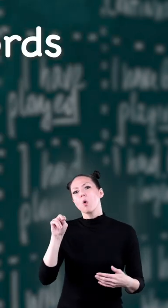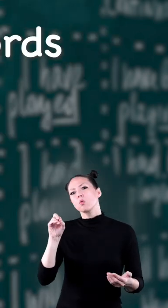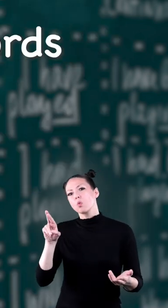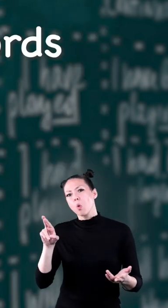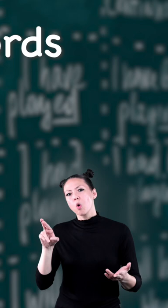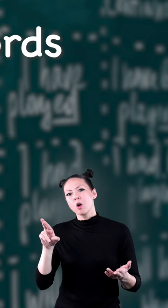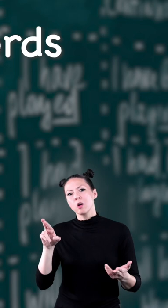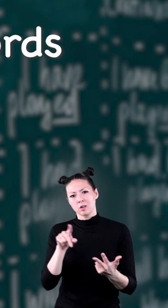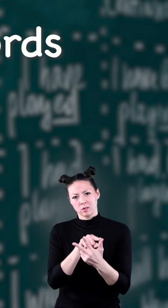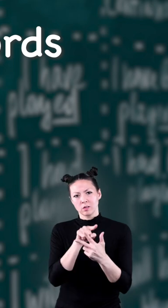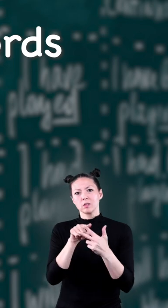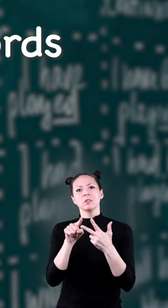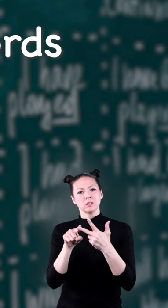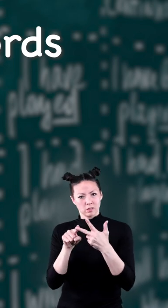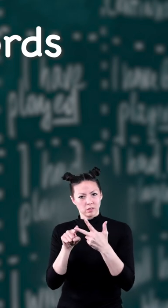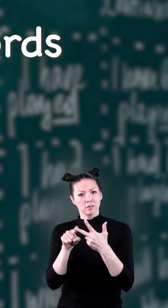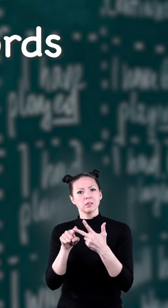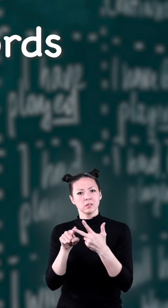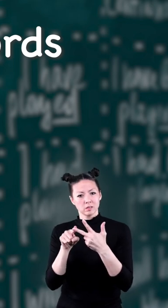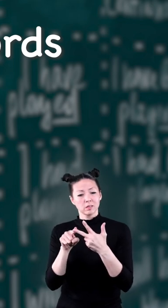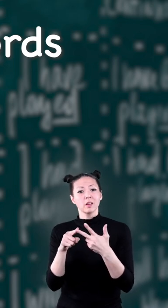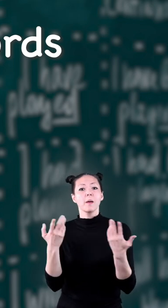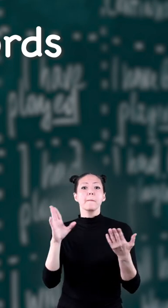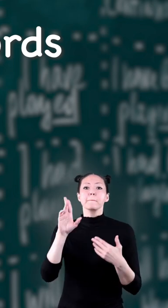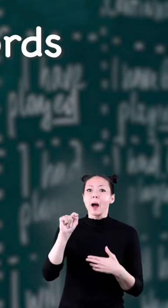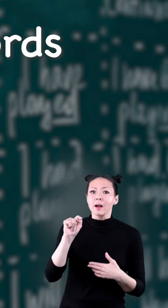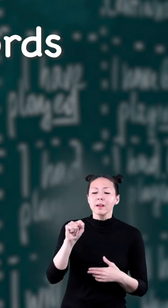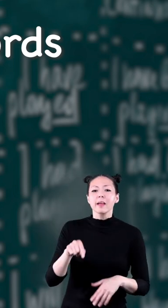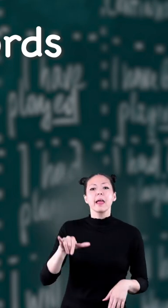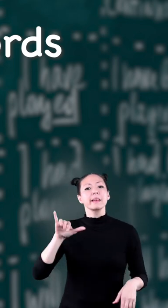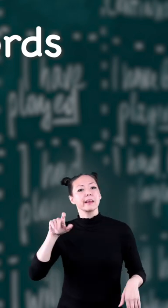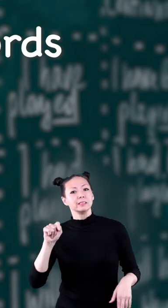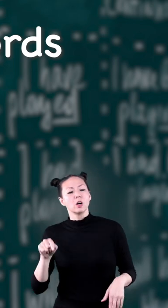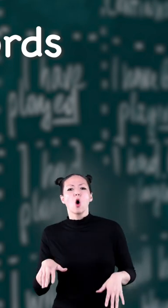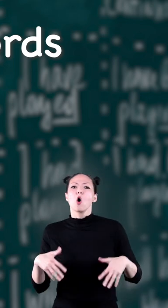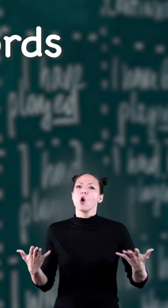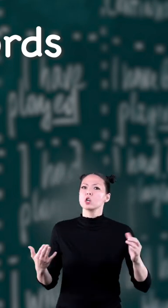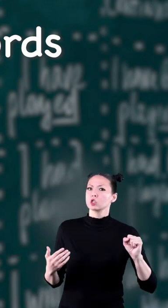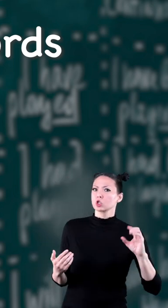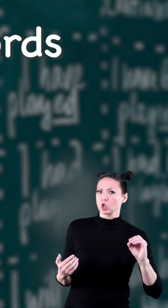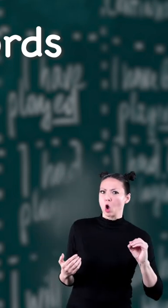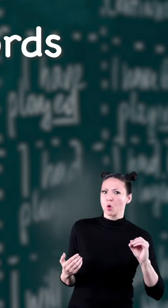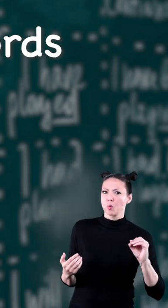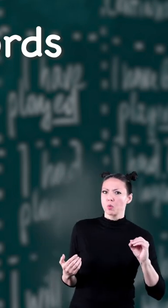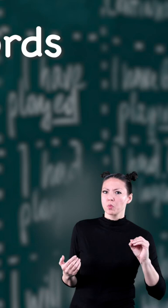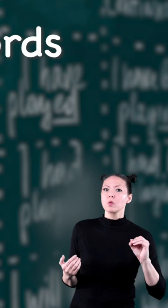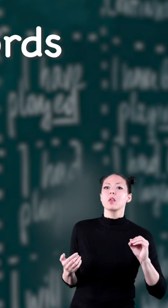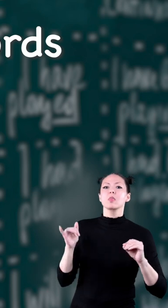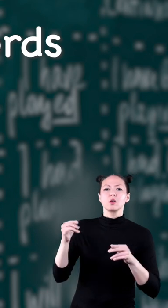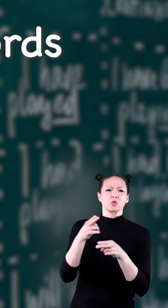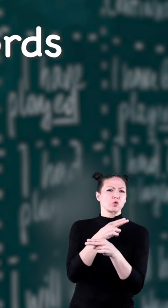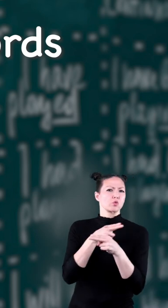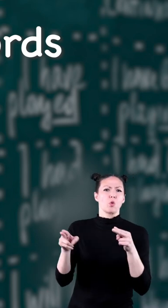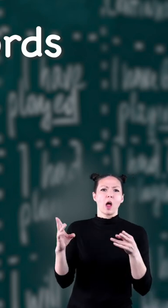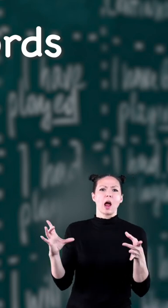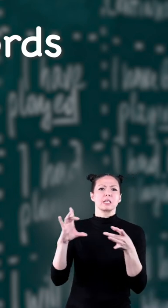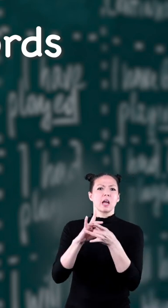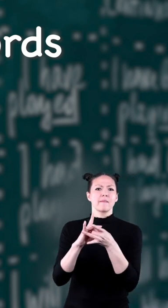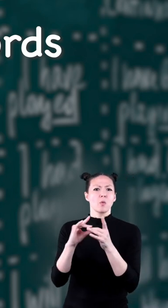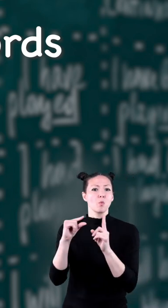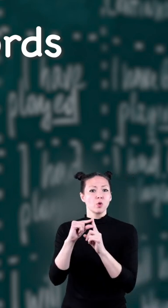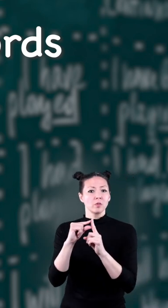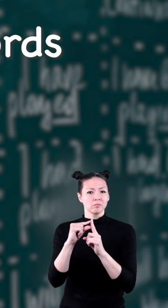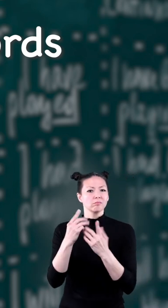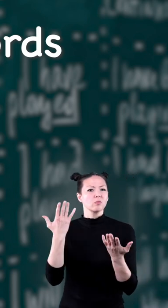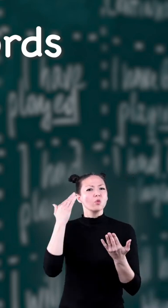for nor but yet and so those short connective